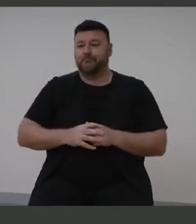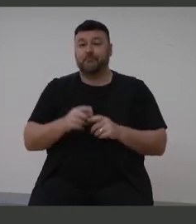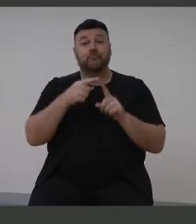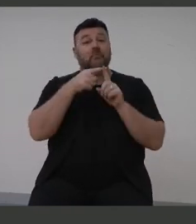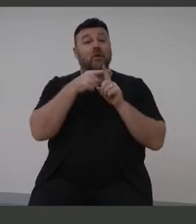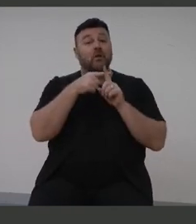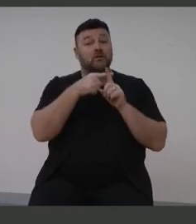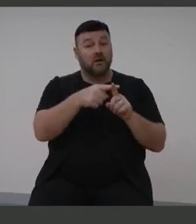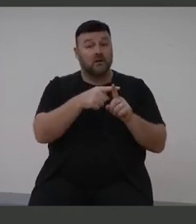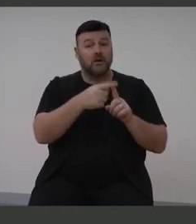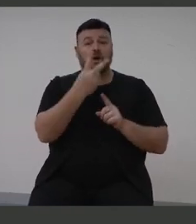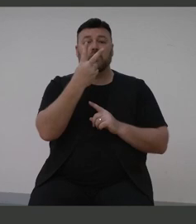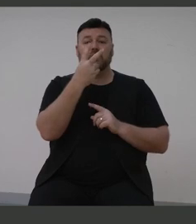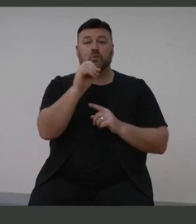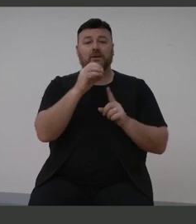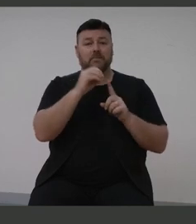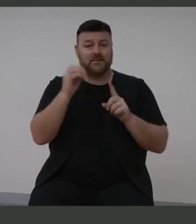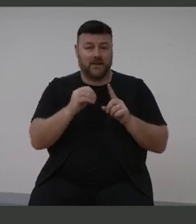scale up to 2030.